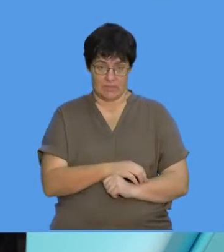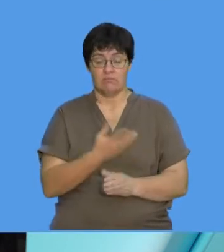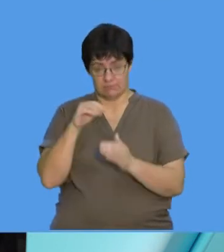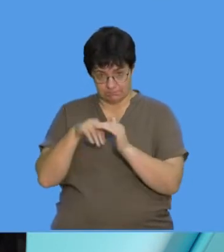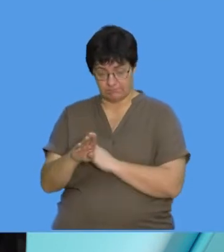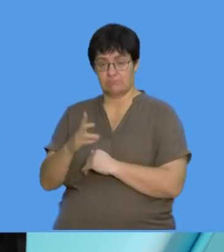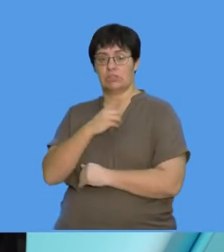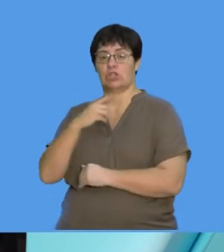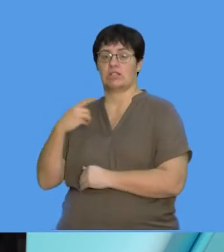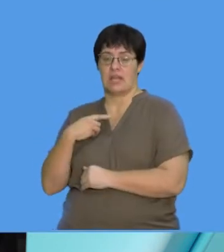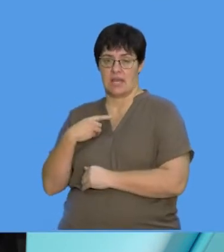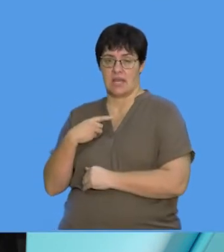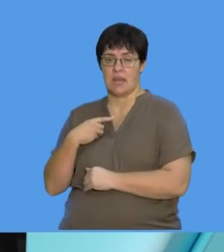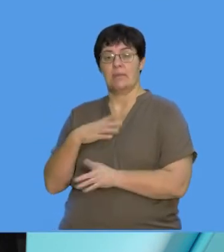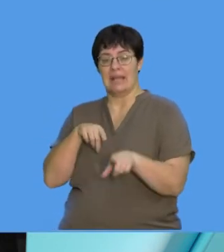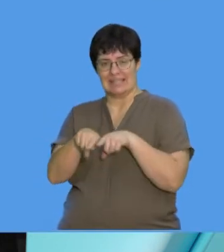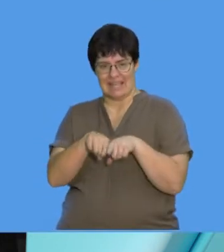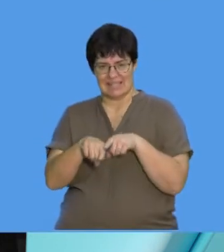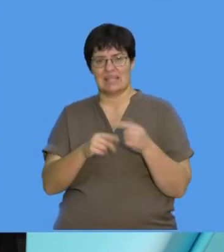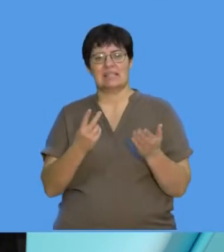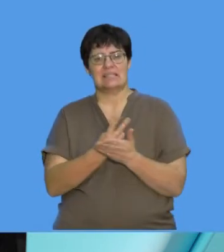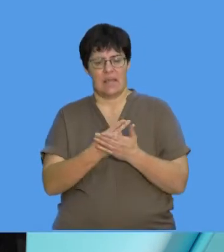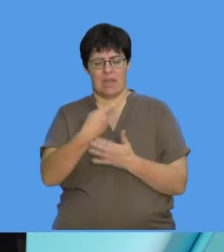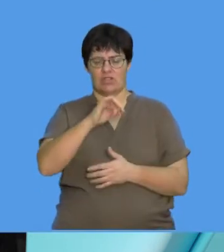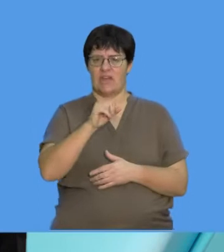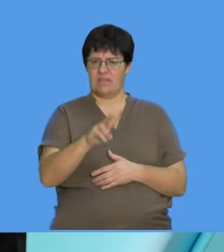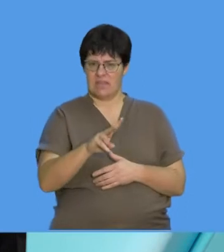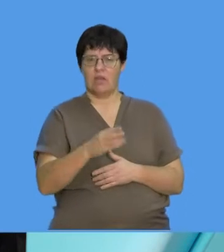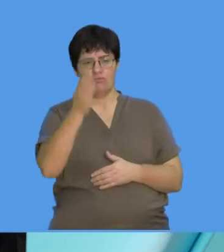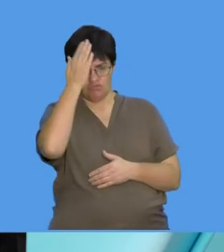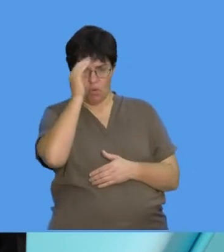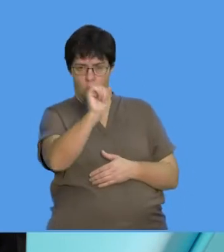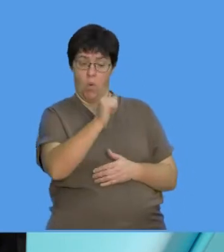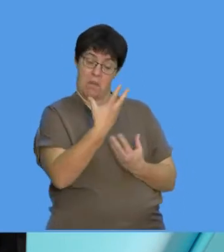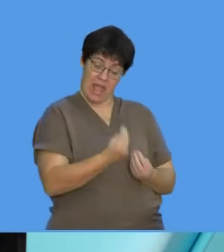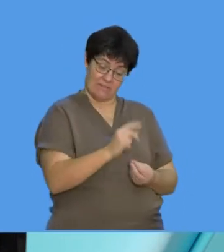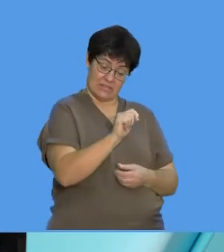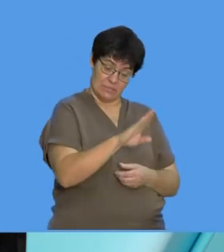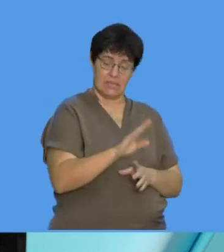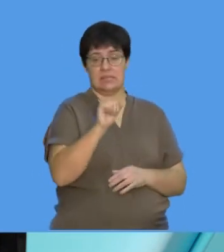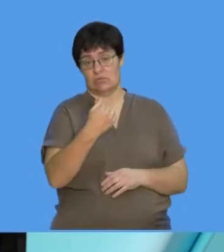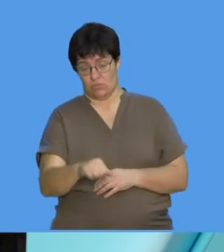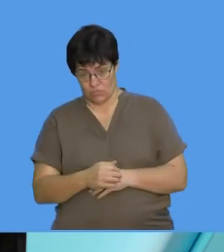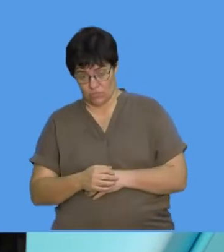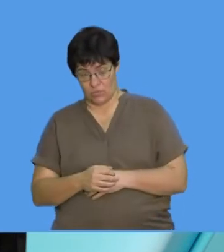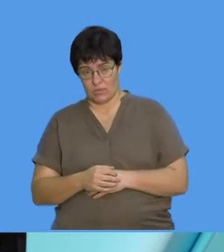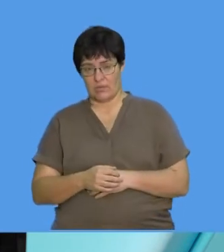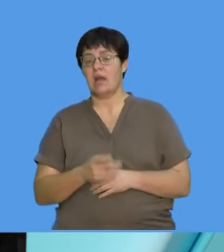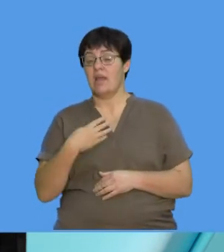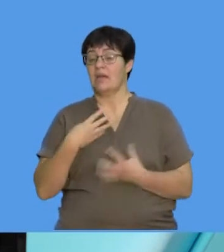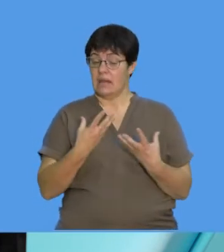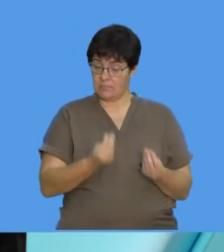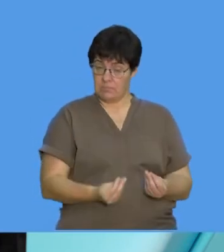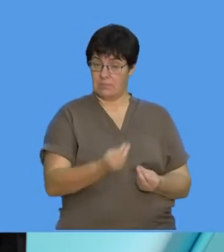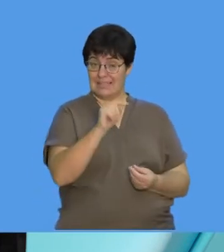to go to a doctor, you go and you must get yourself tested. It's the same as HIV. If you have TB, they're going to